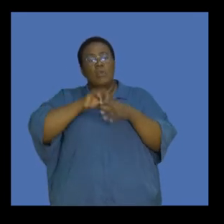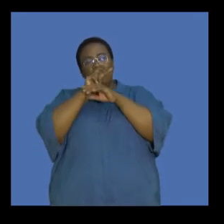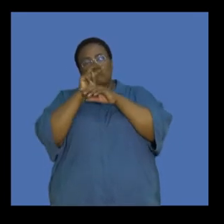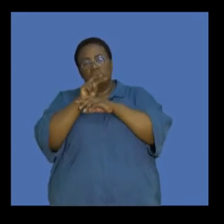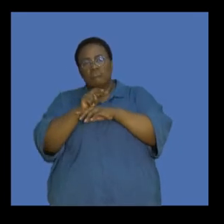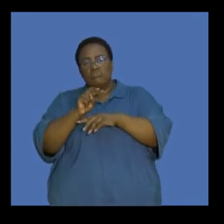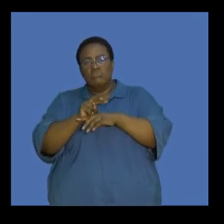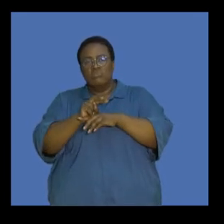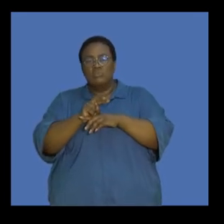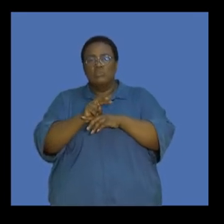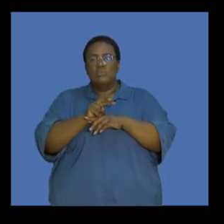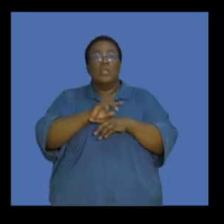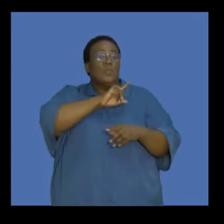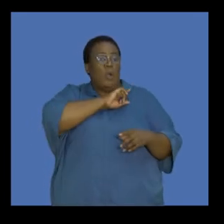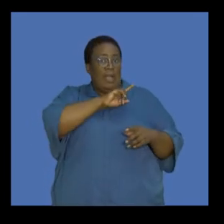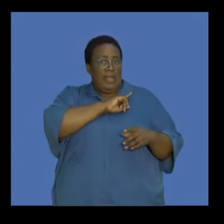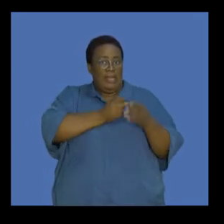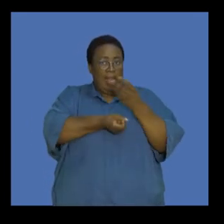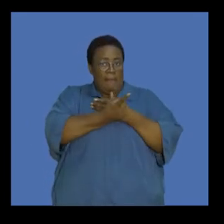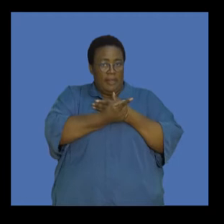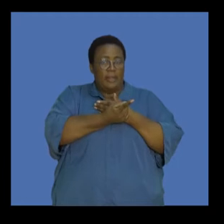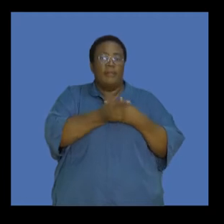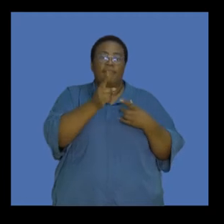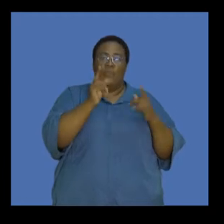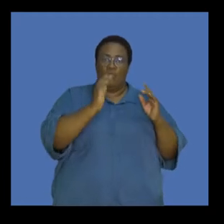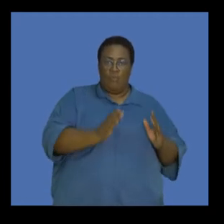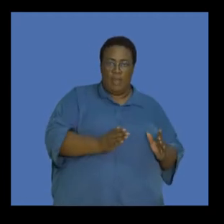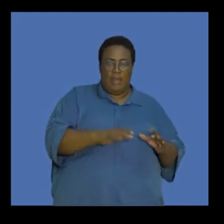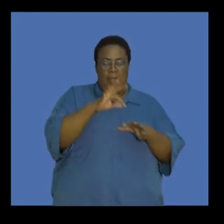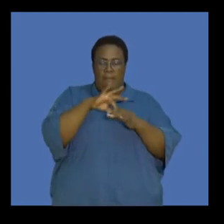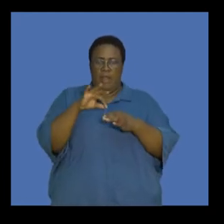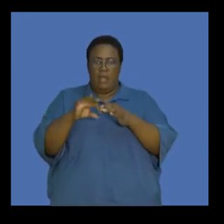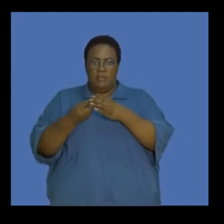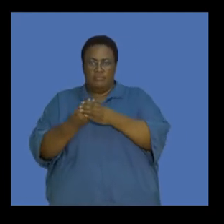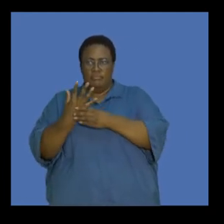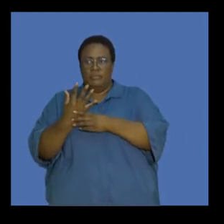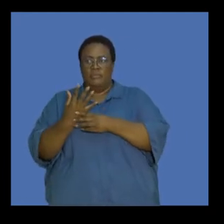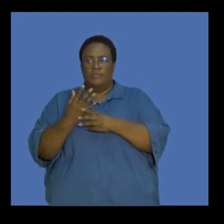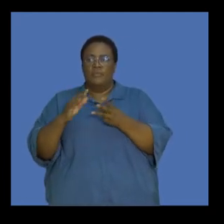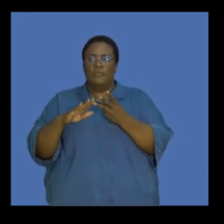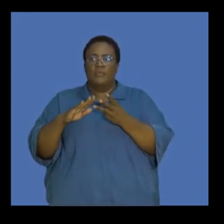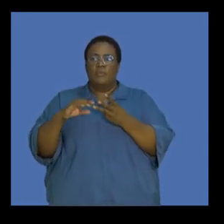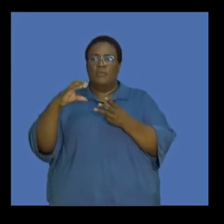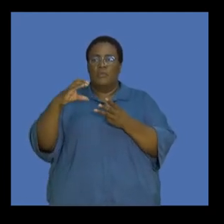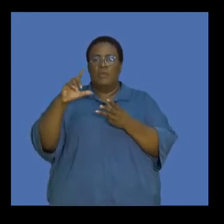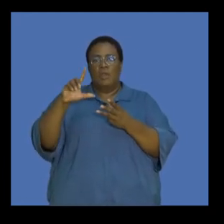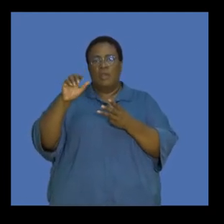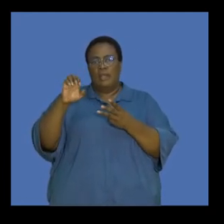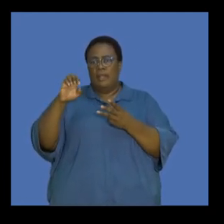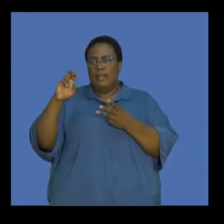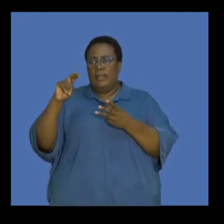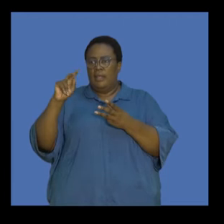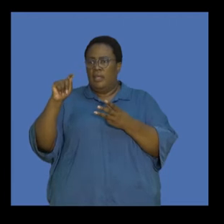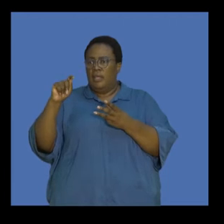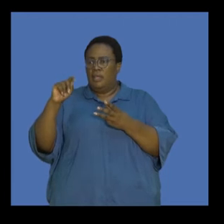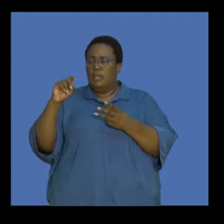human impact. B, plant growth. C, glacier melting. Or D,